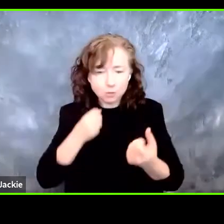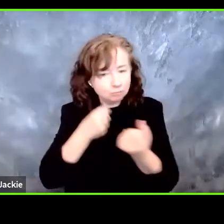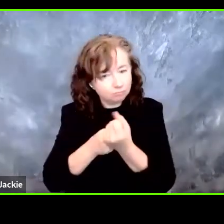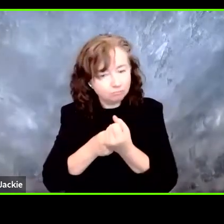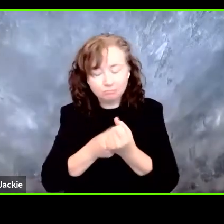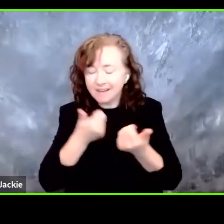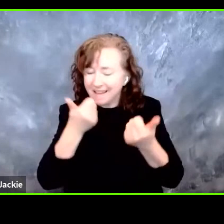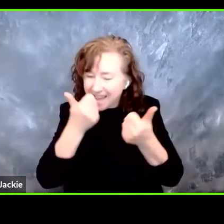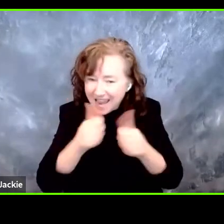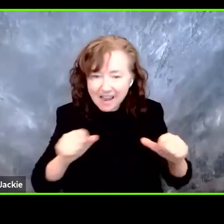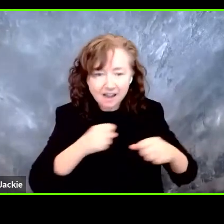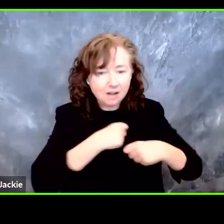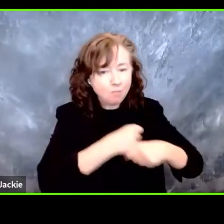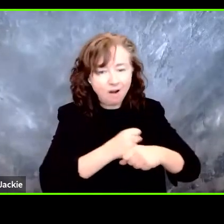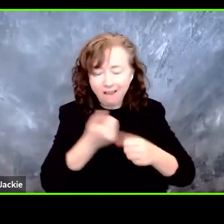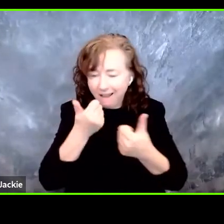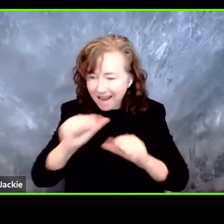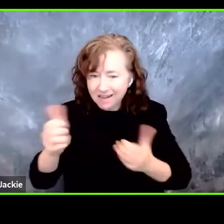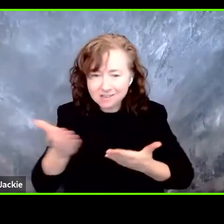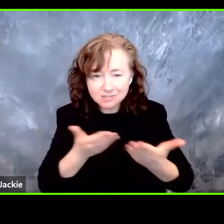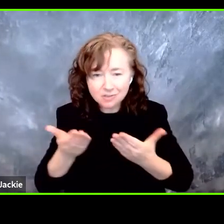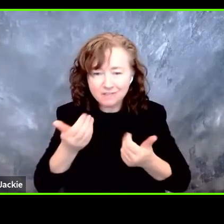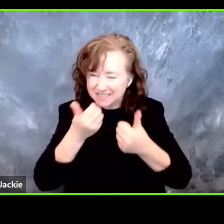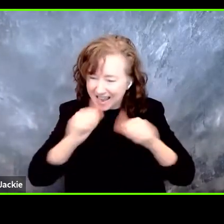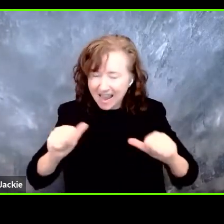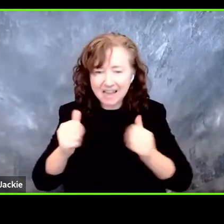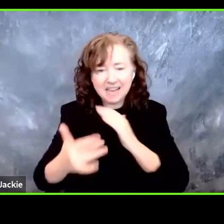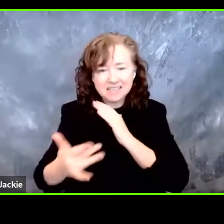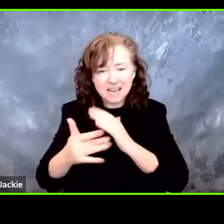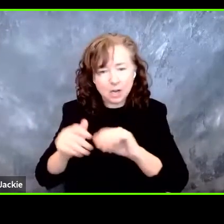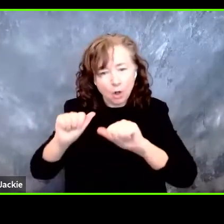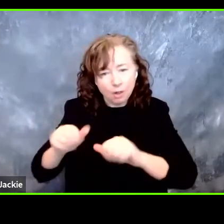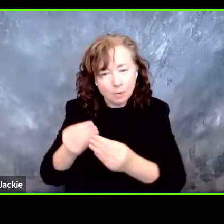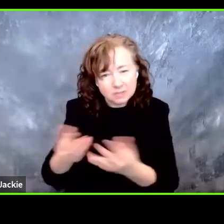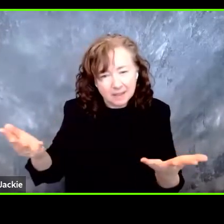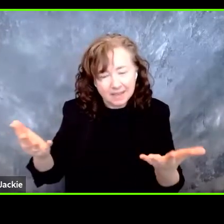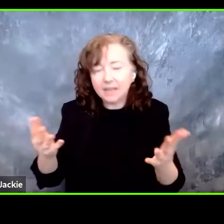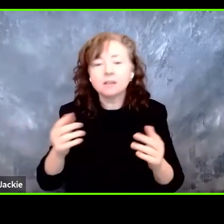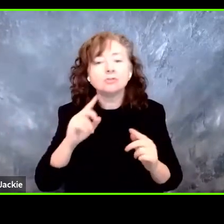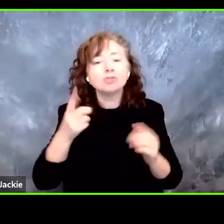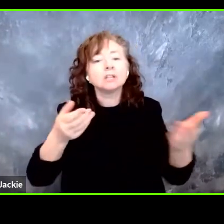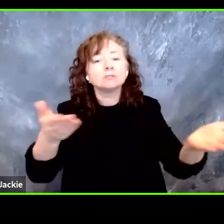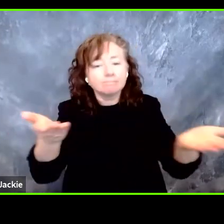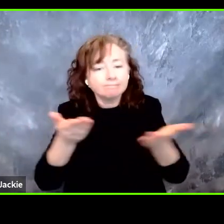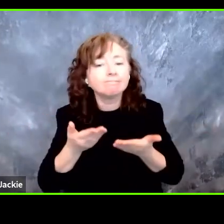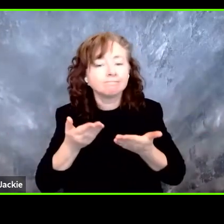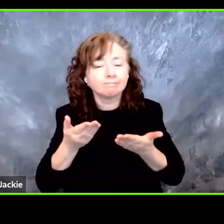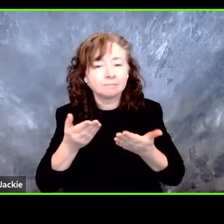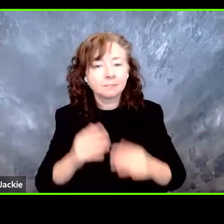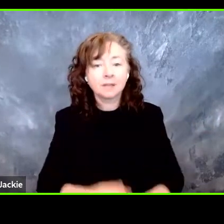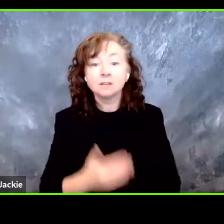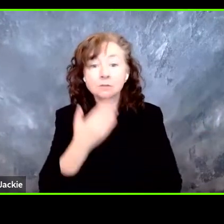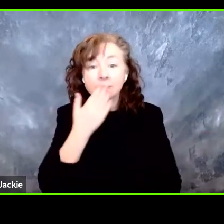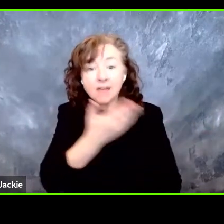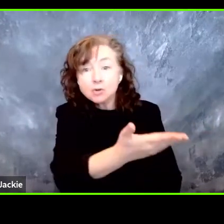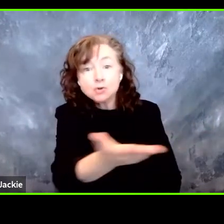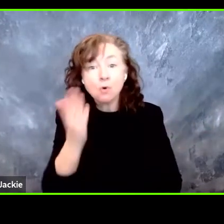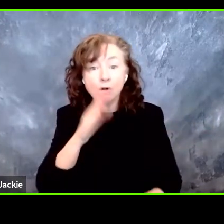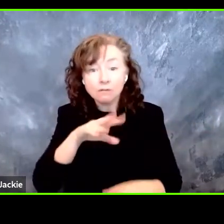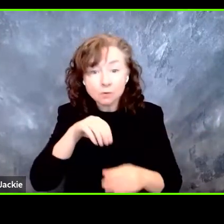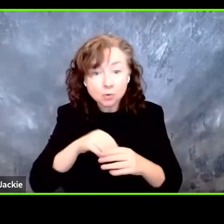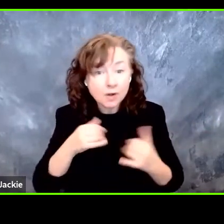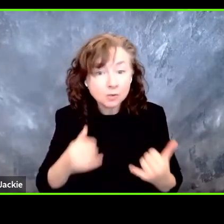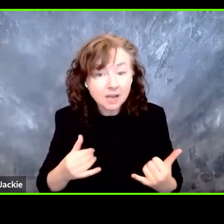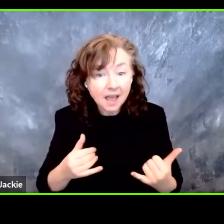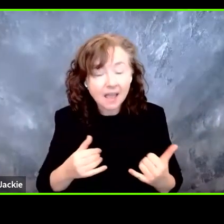organization or technical solution. Thank you for being a part of this conversation today, and we look forward to